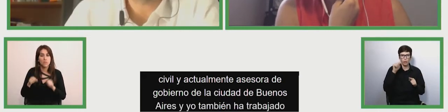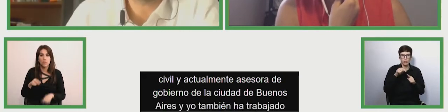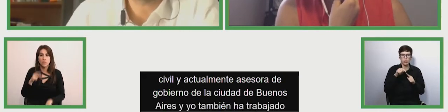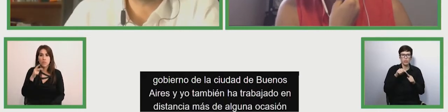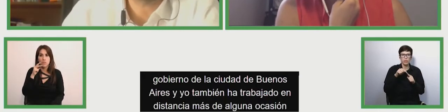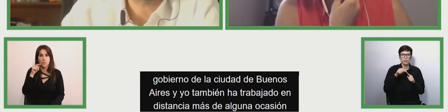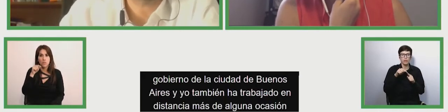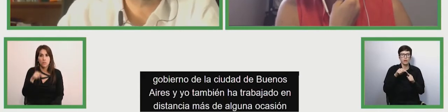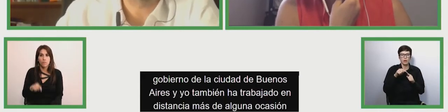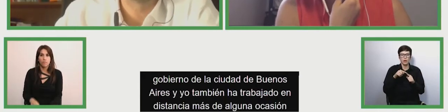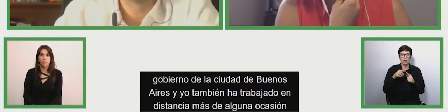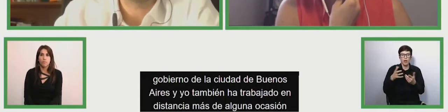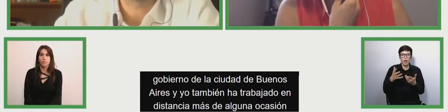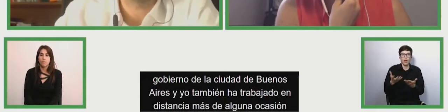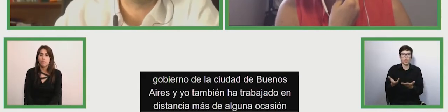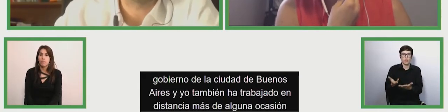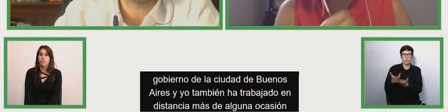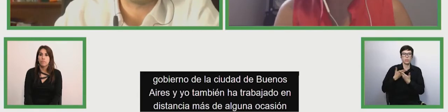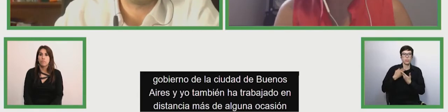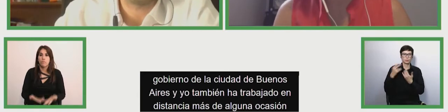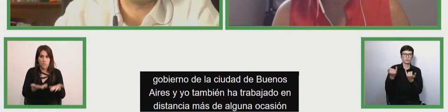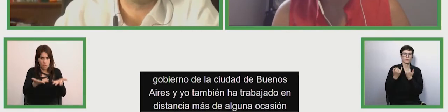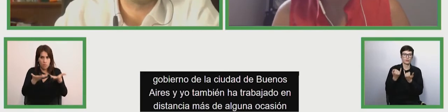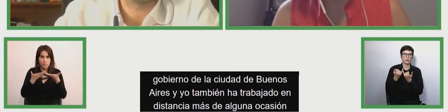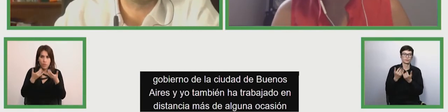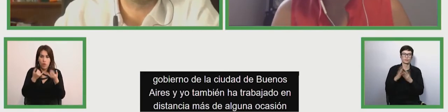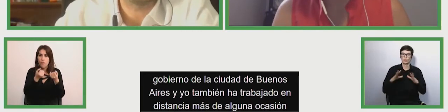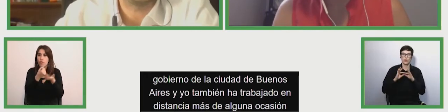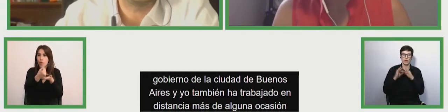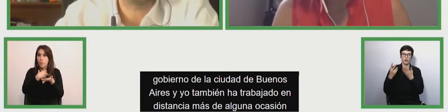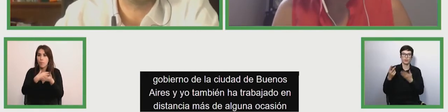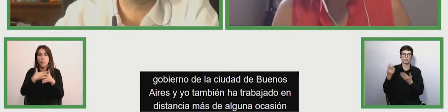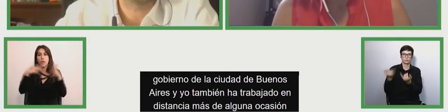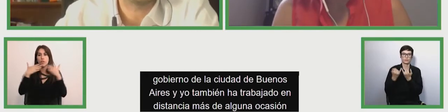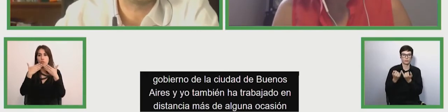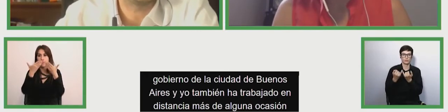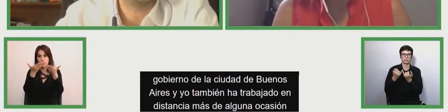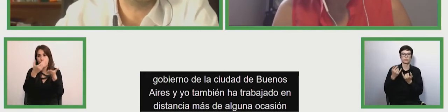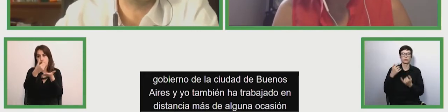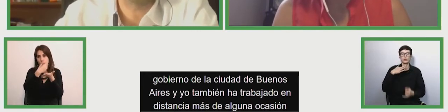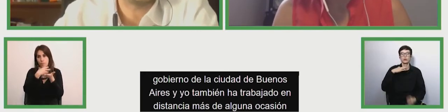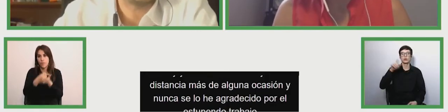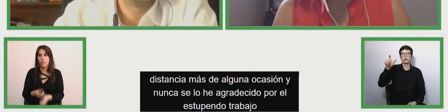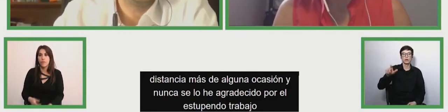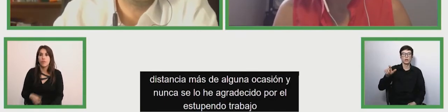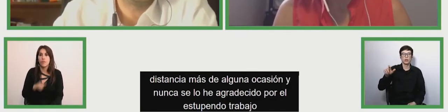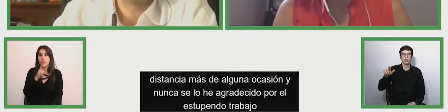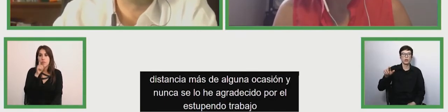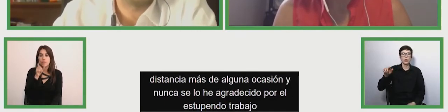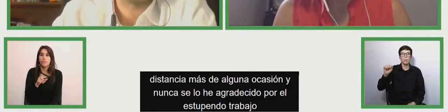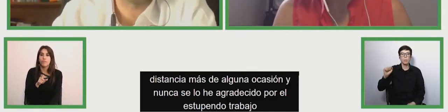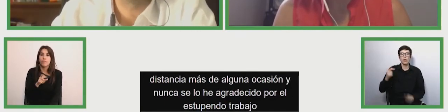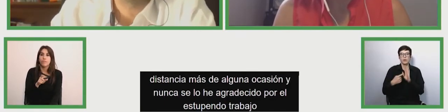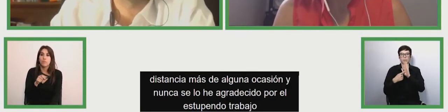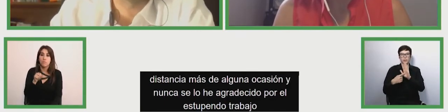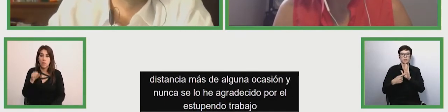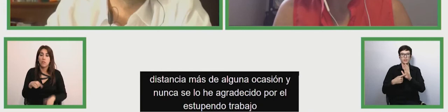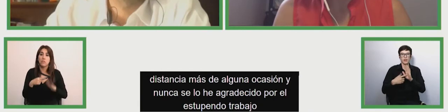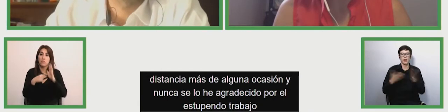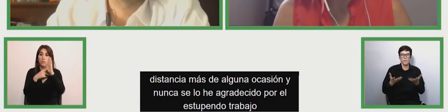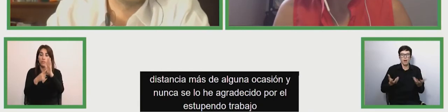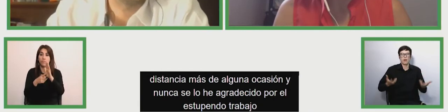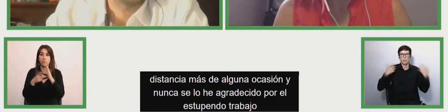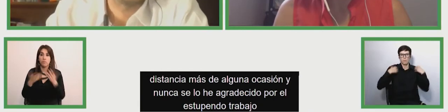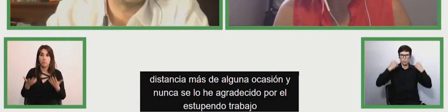cease to be uh so grateful on her work on her work and for an empowerment of women and